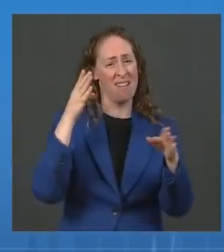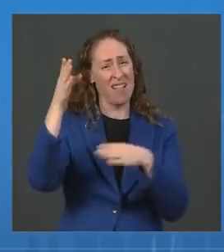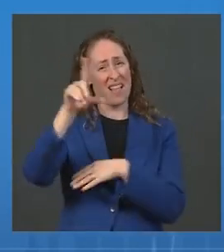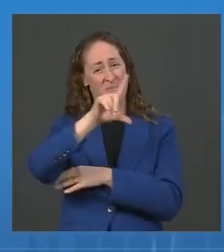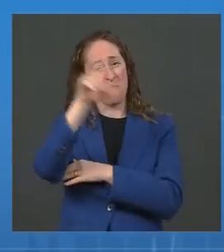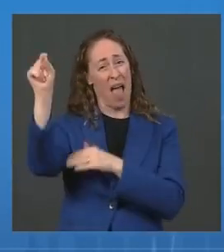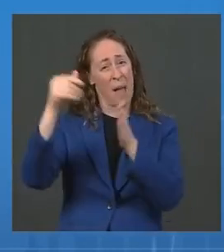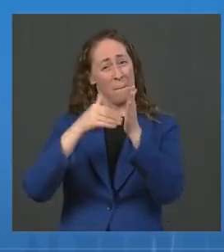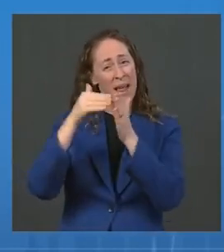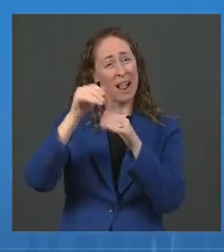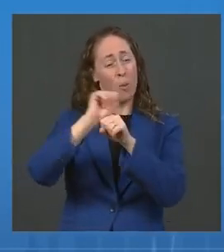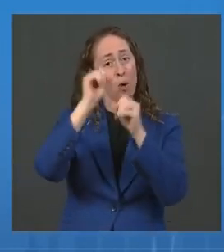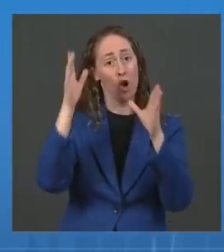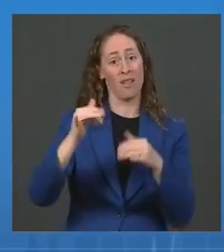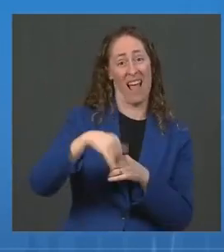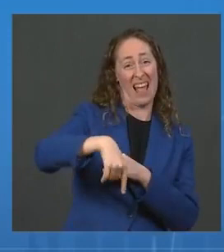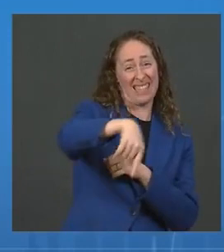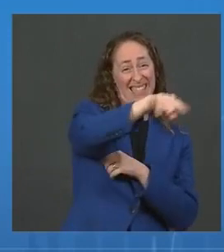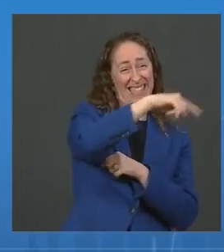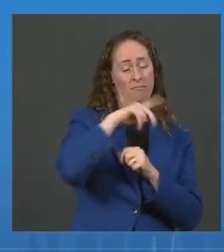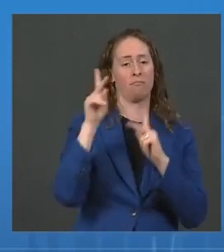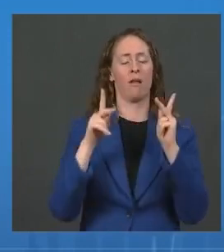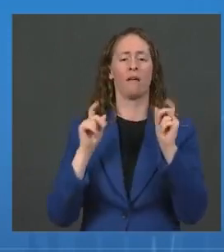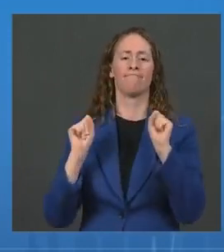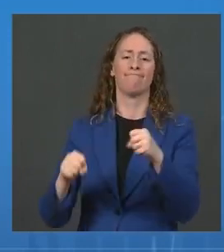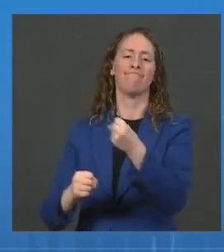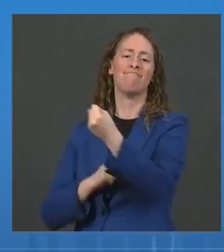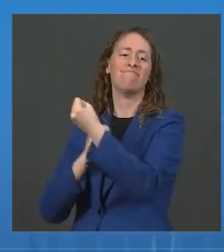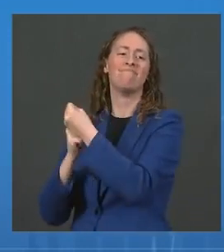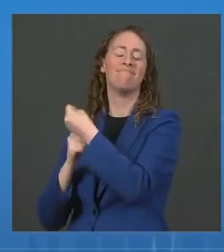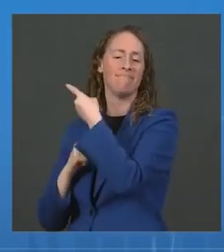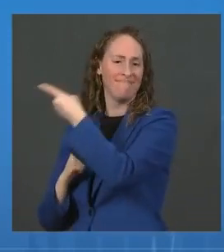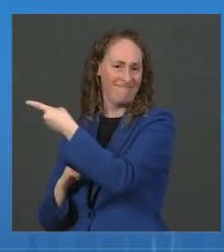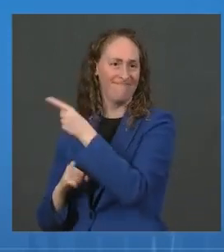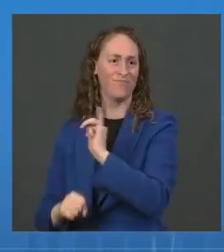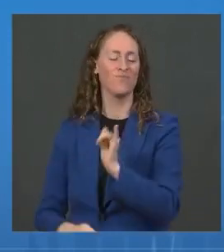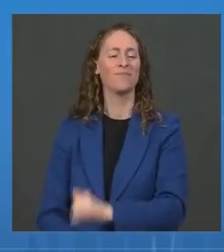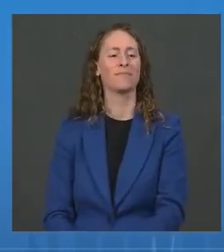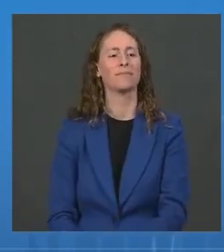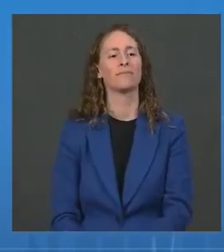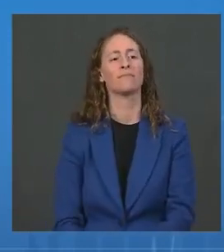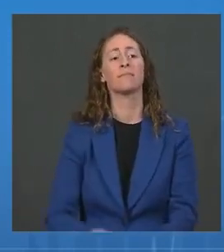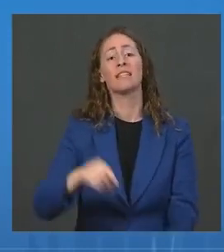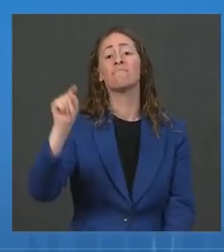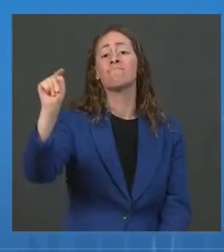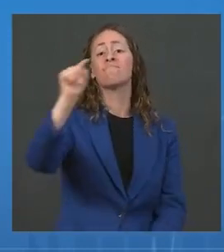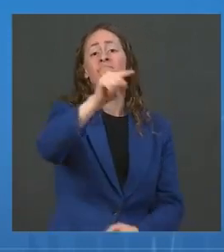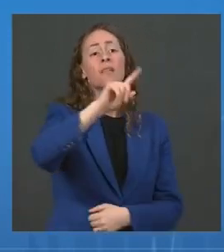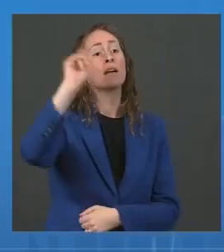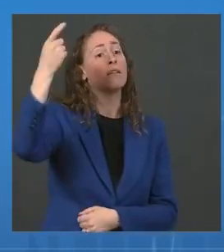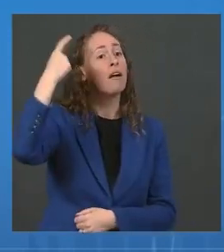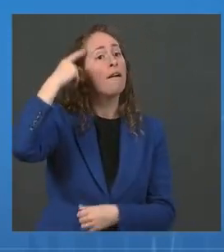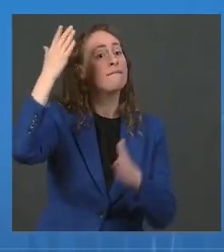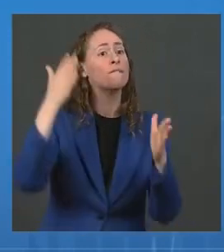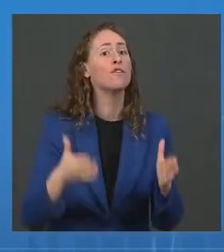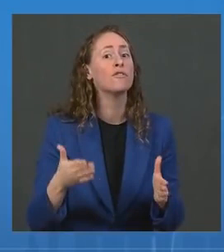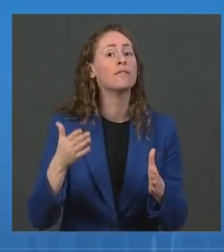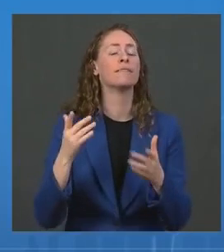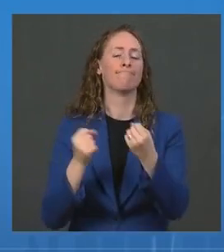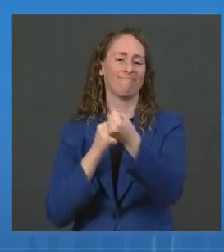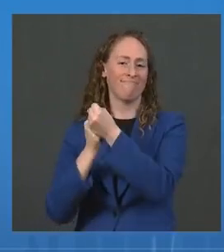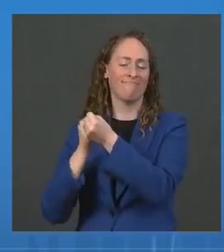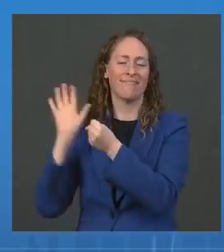of Vermont, Phil Scott, also applauded the President's plan. Vaccination requirements will help make